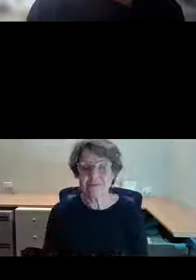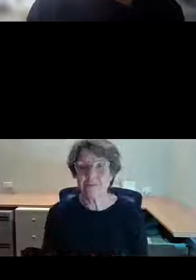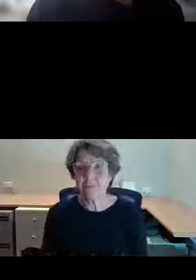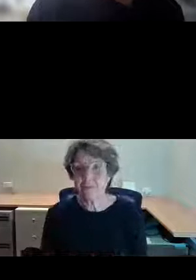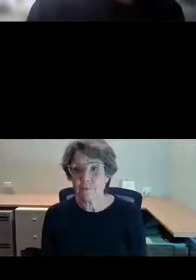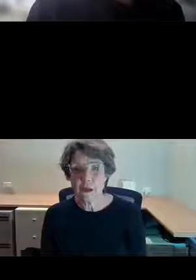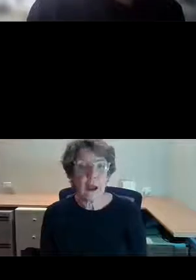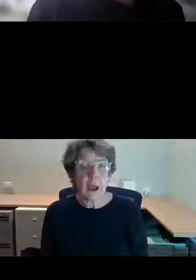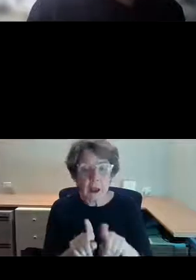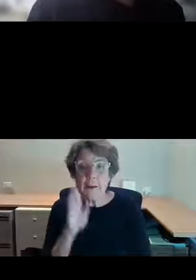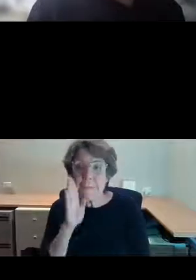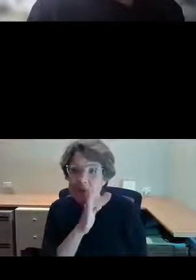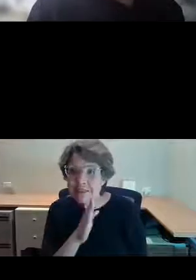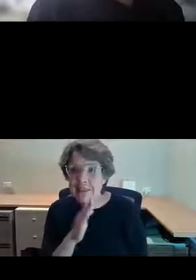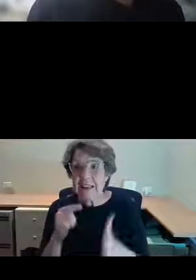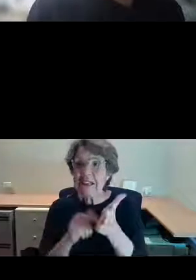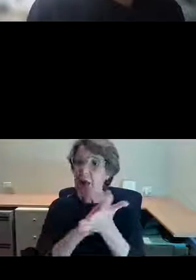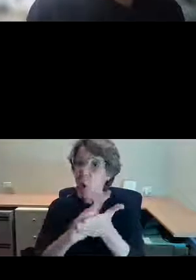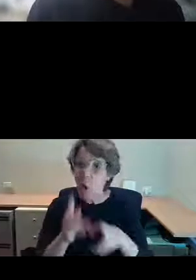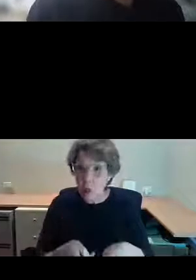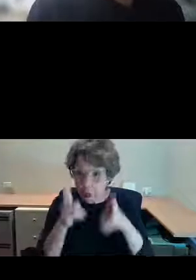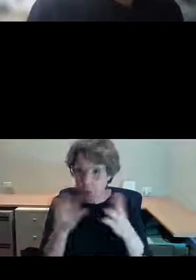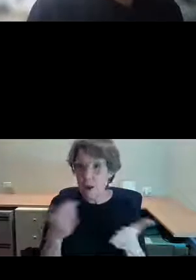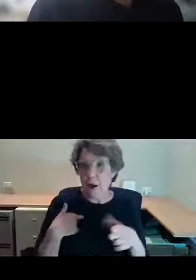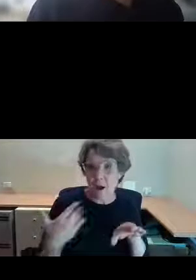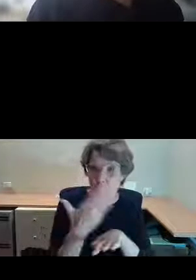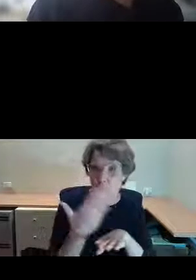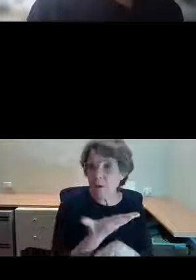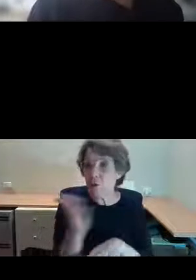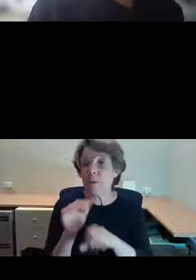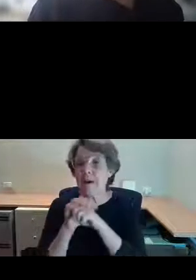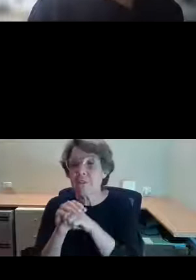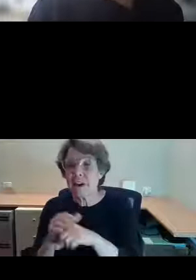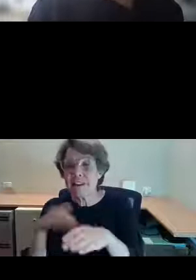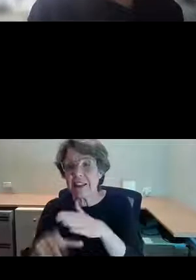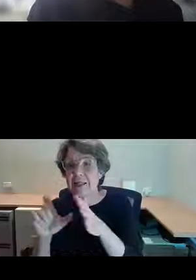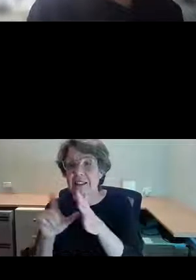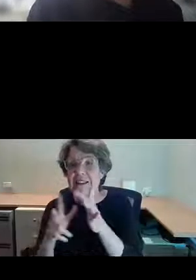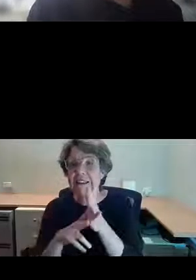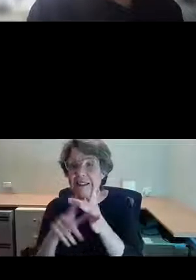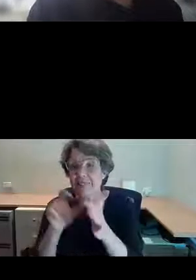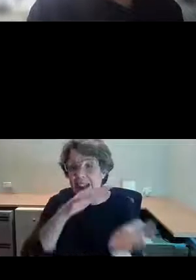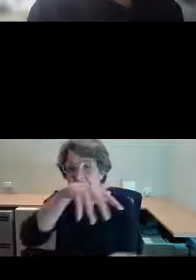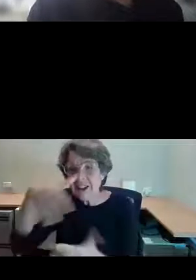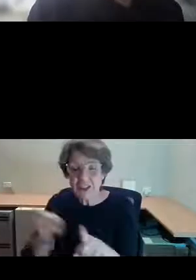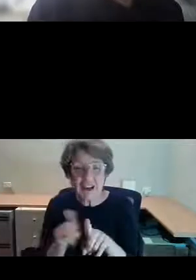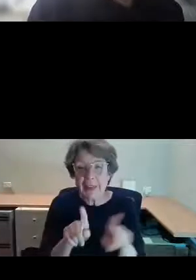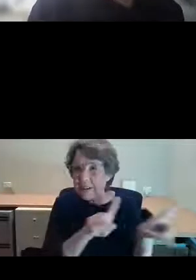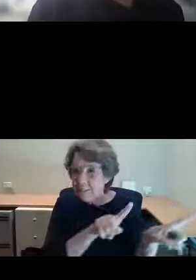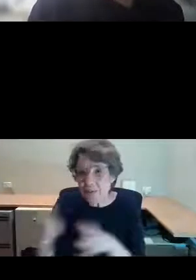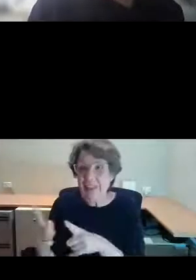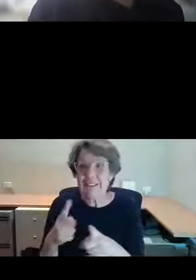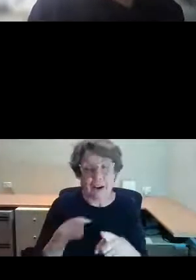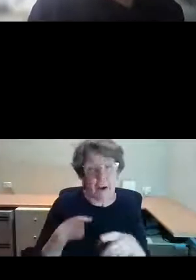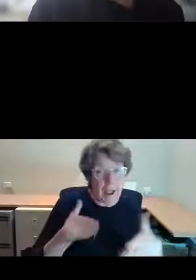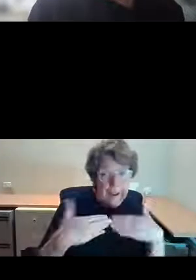Town Hall, the place where I work, and all my friends in the civic collection, the objects that I manage. But it's been